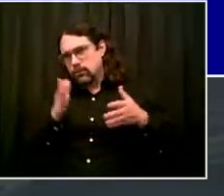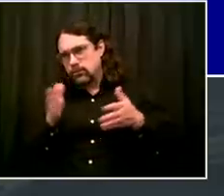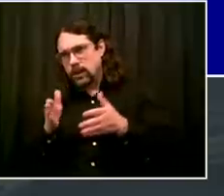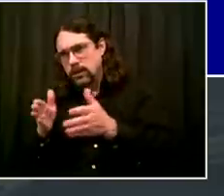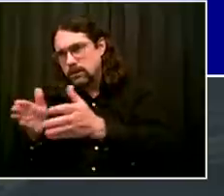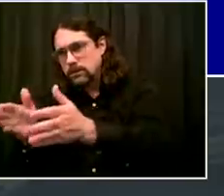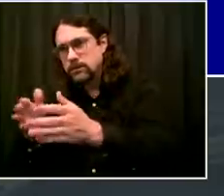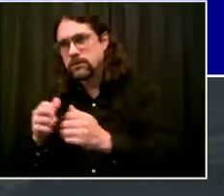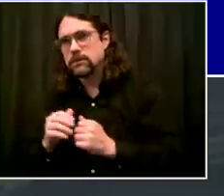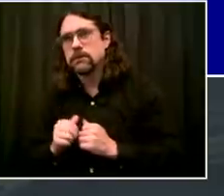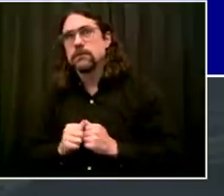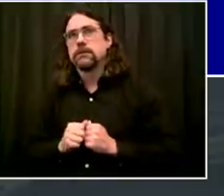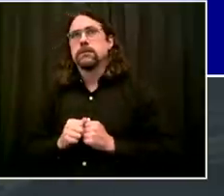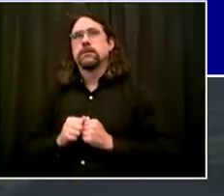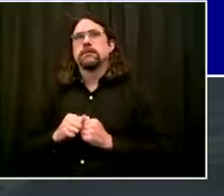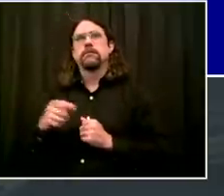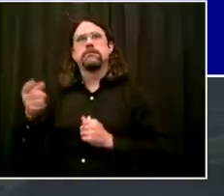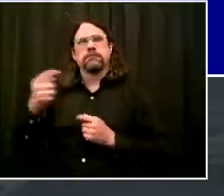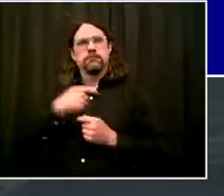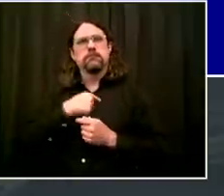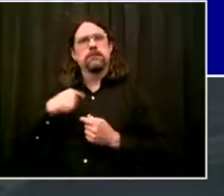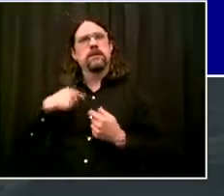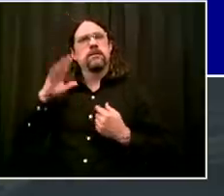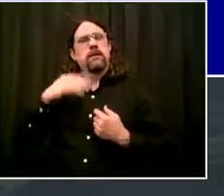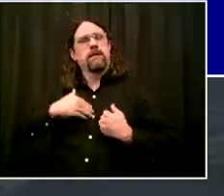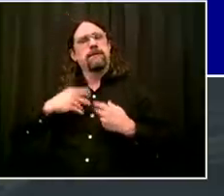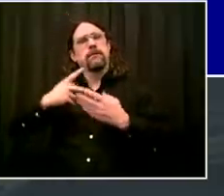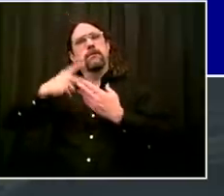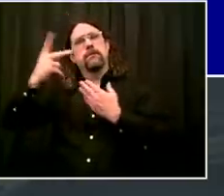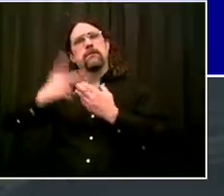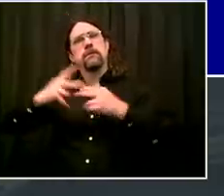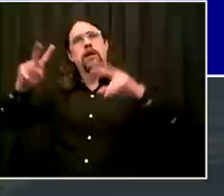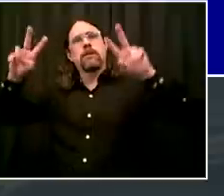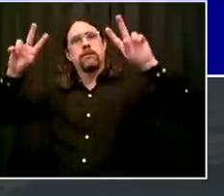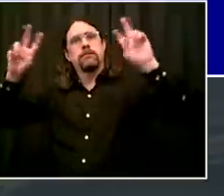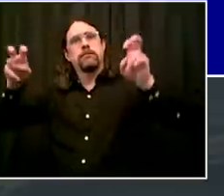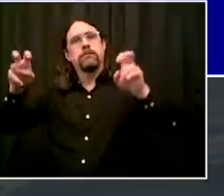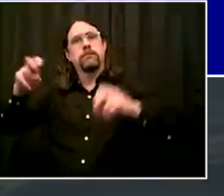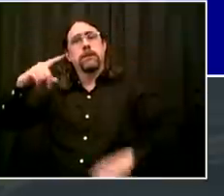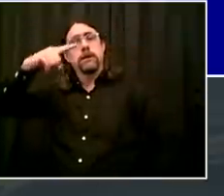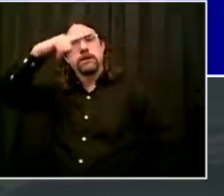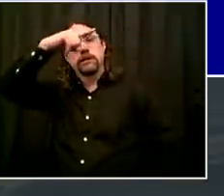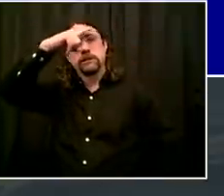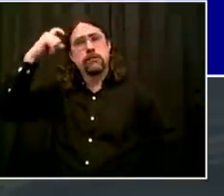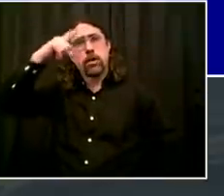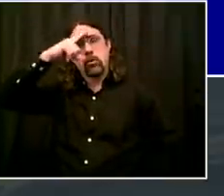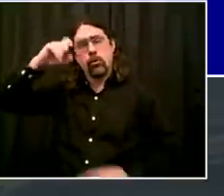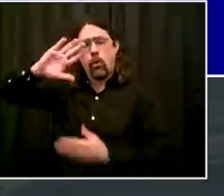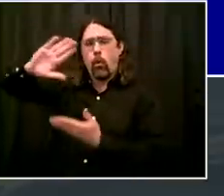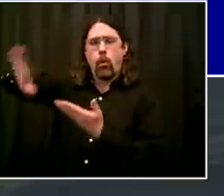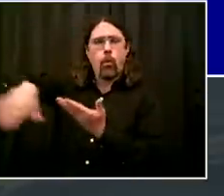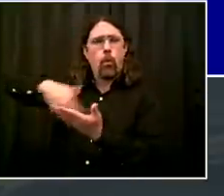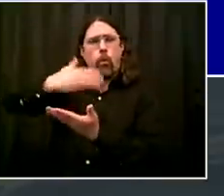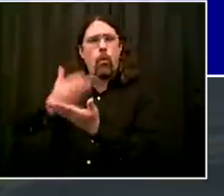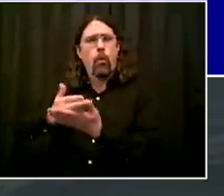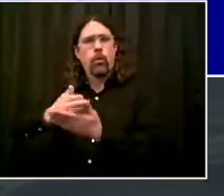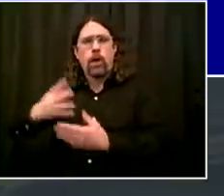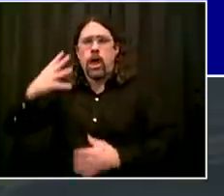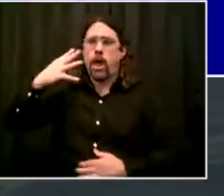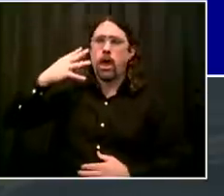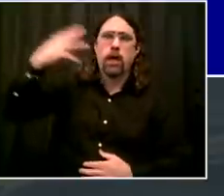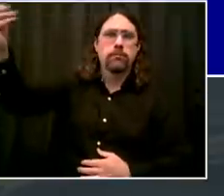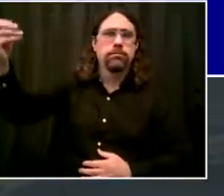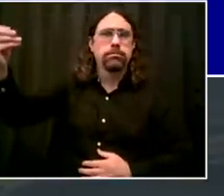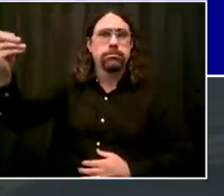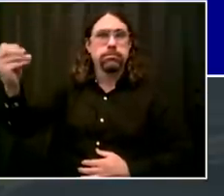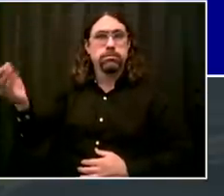It's an NYPD operation where officers who work in office settings in different specialized areas